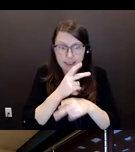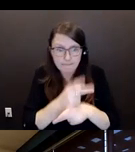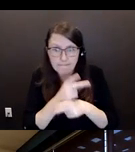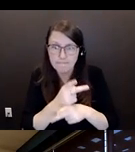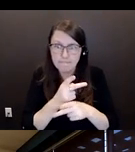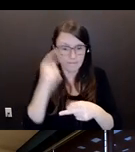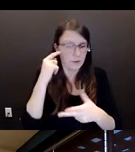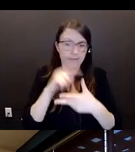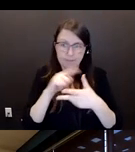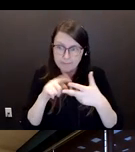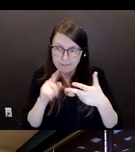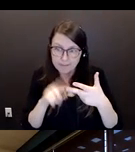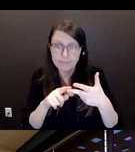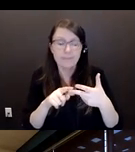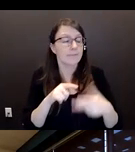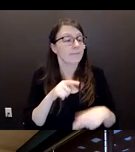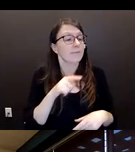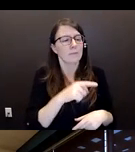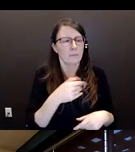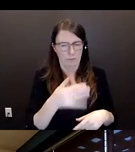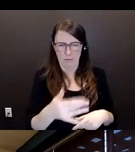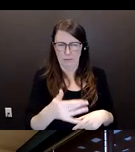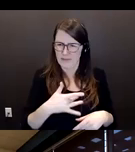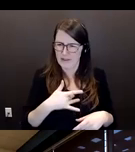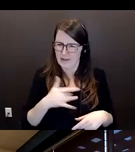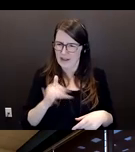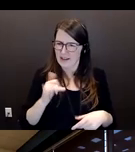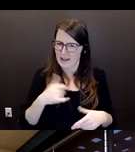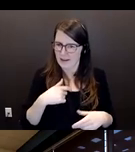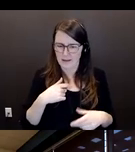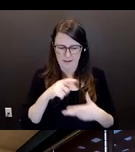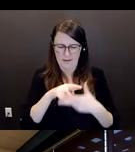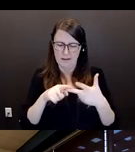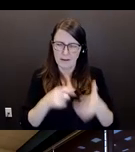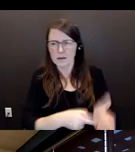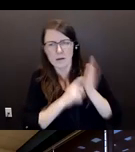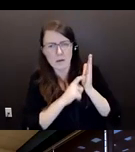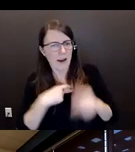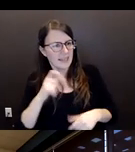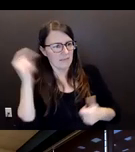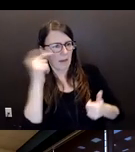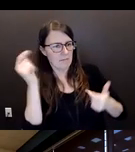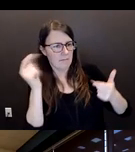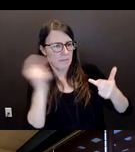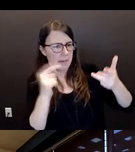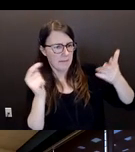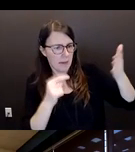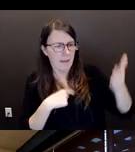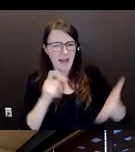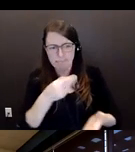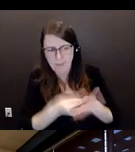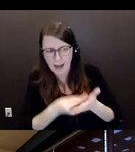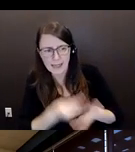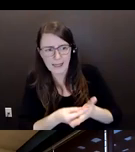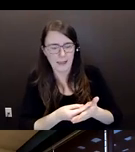she started to feel like she was being demanded. I need this and I need that. And it was money that was